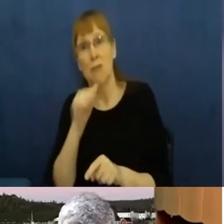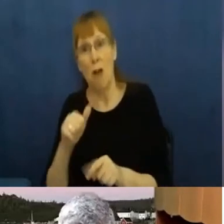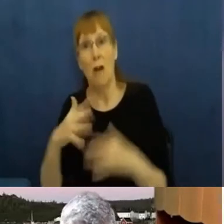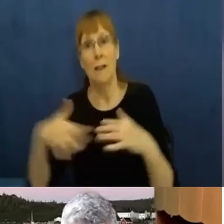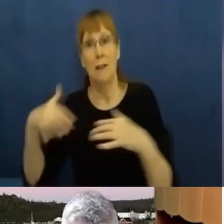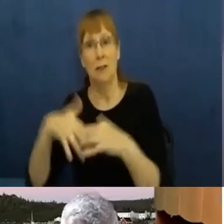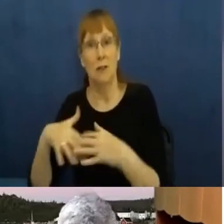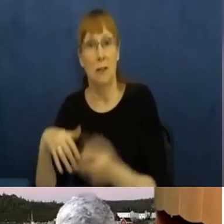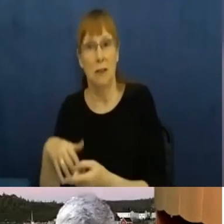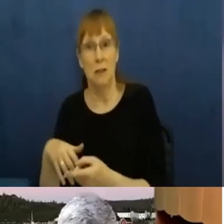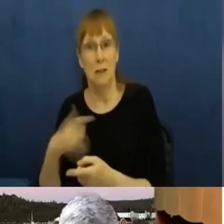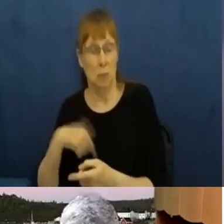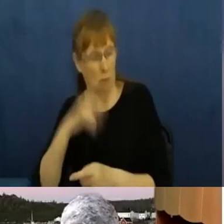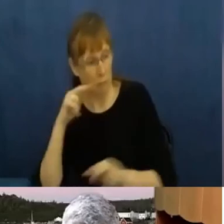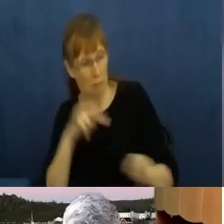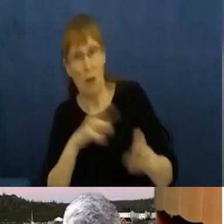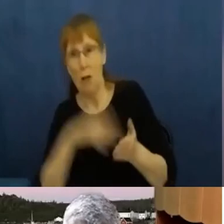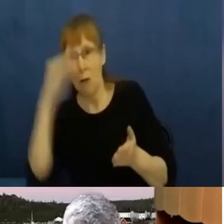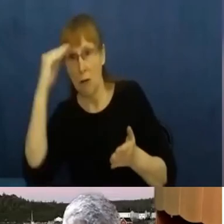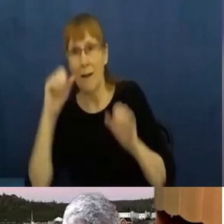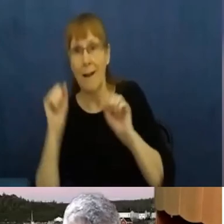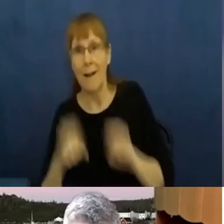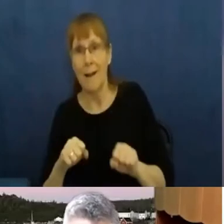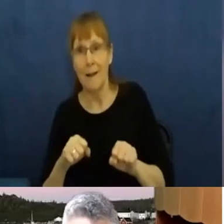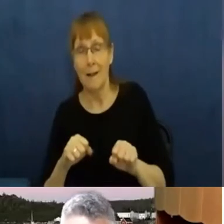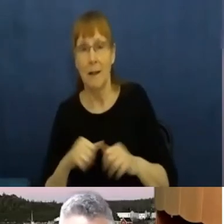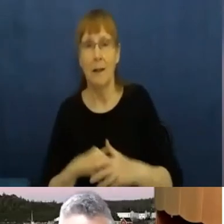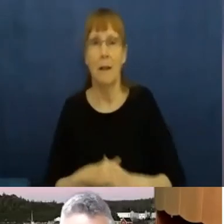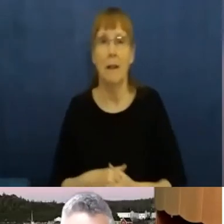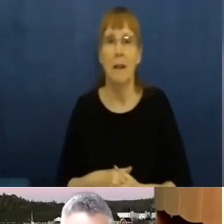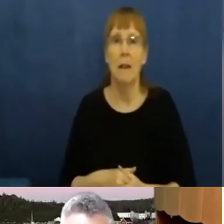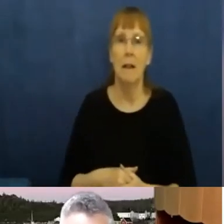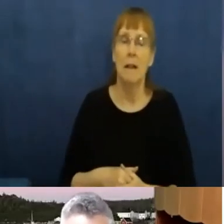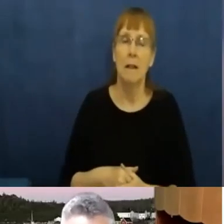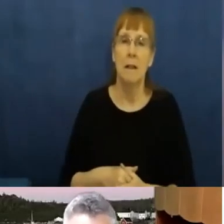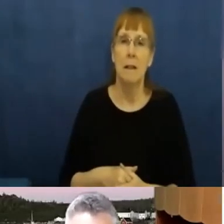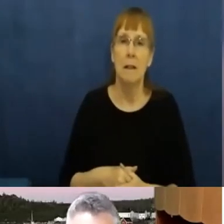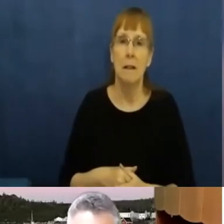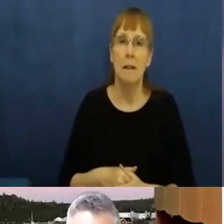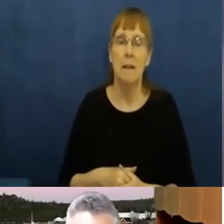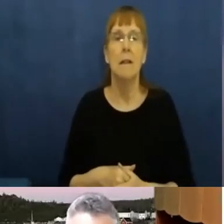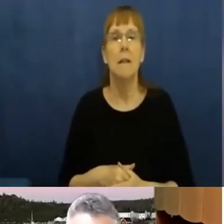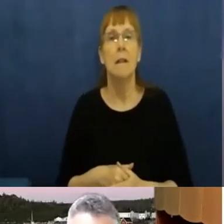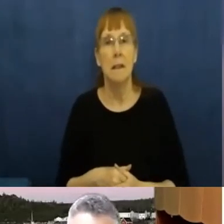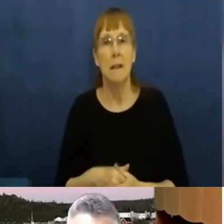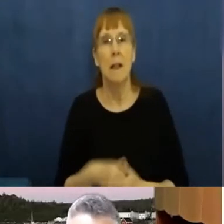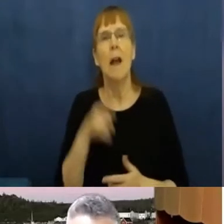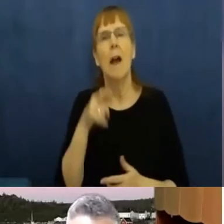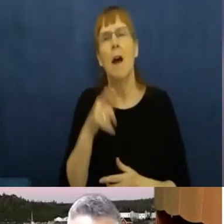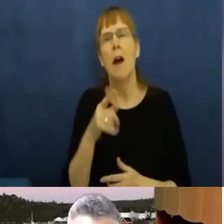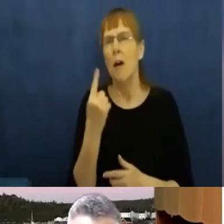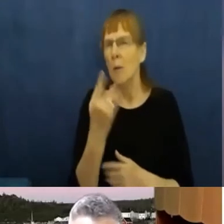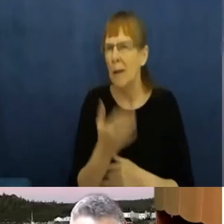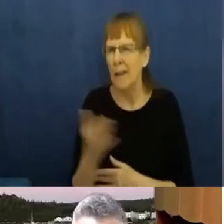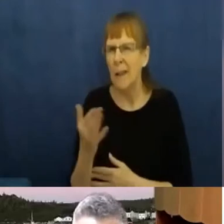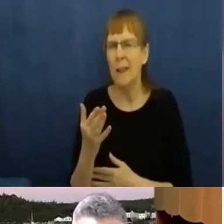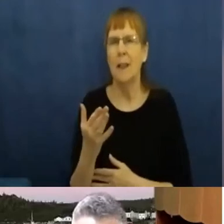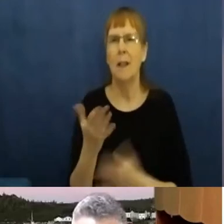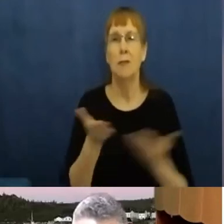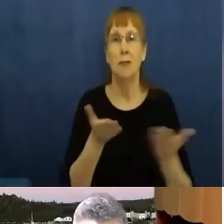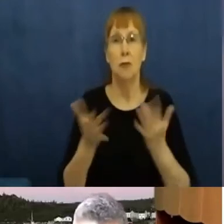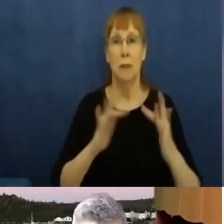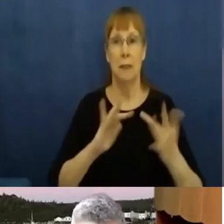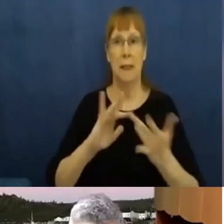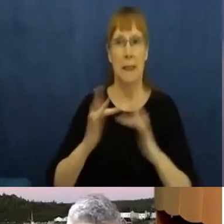them. The only thing I do want to talk about interconnectedness from the perspective of Internet service is a major